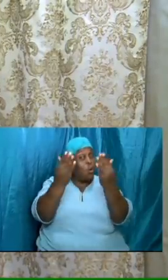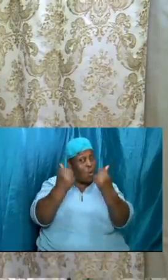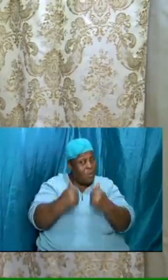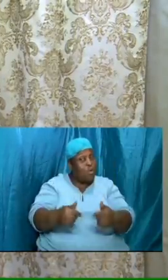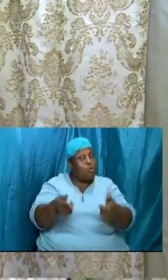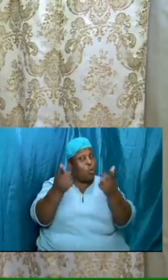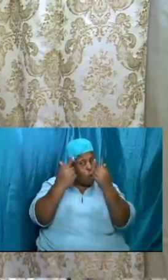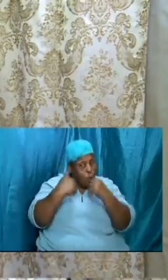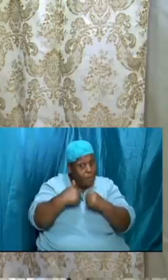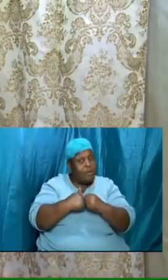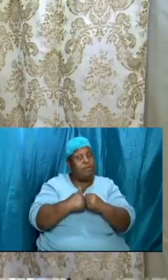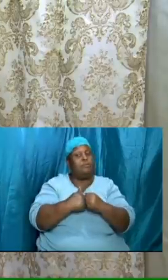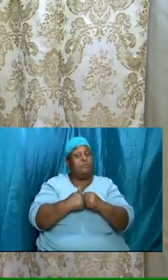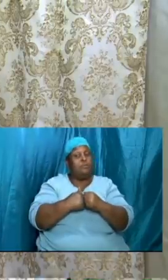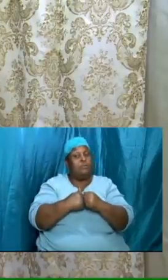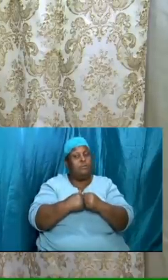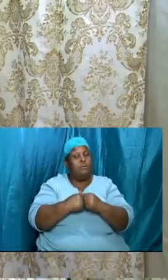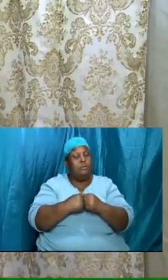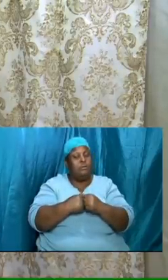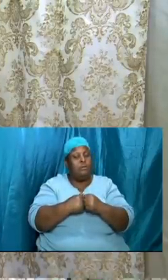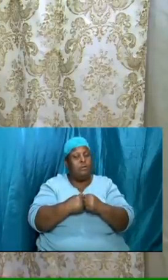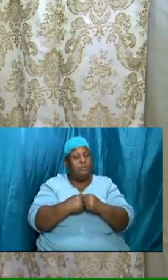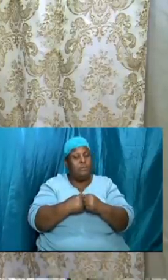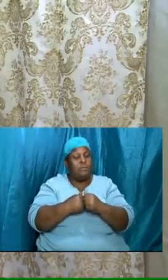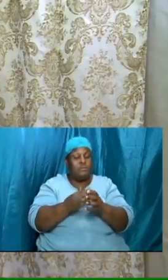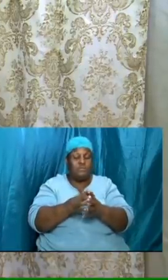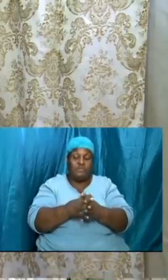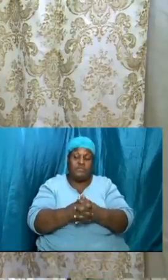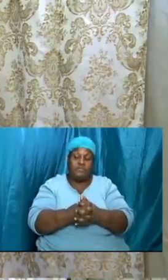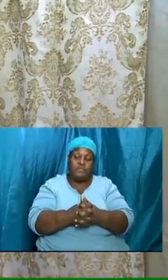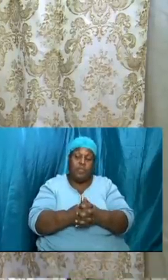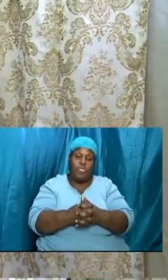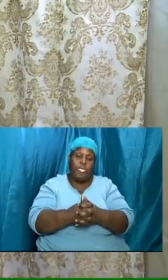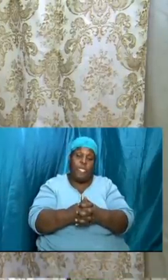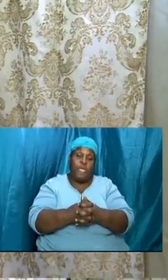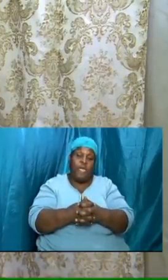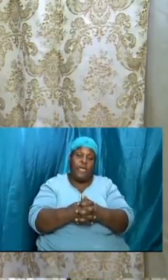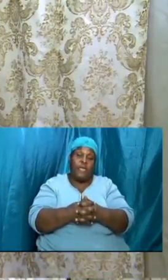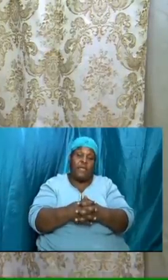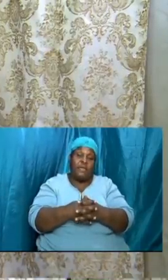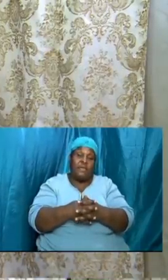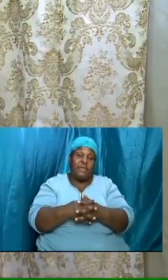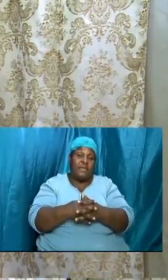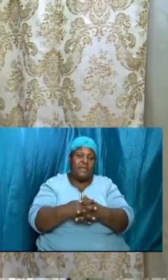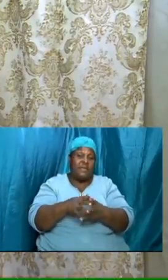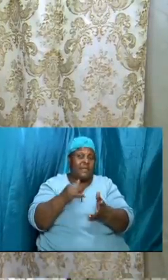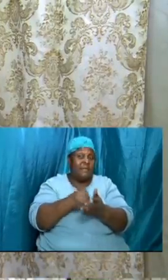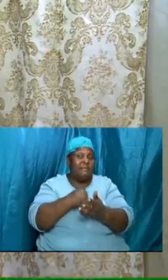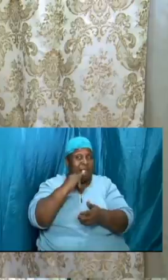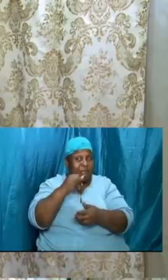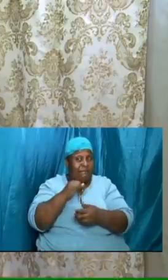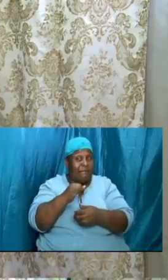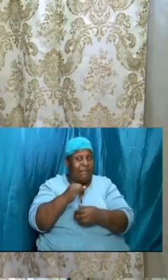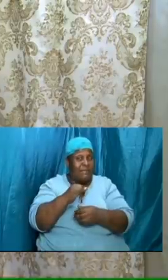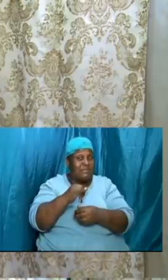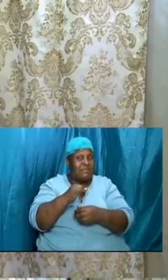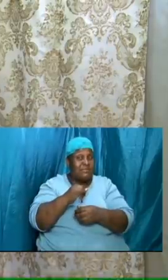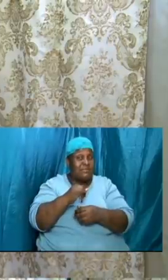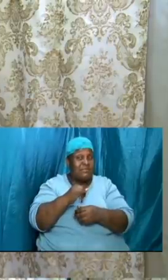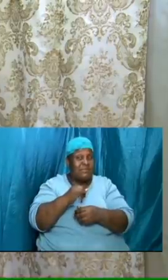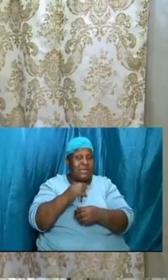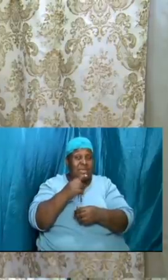us constantly coming it is signaling to me that folks want